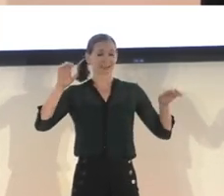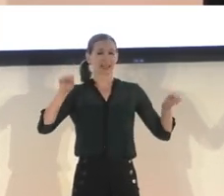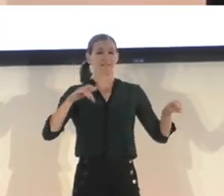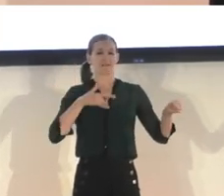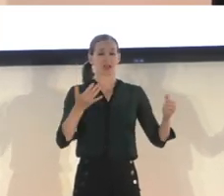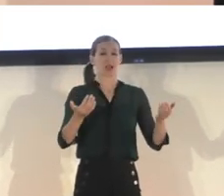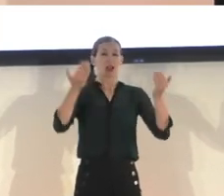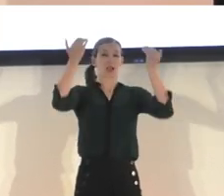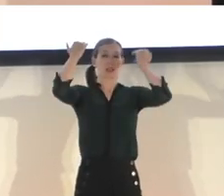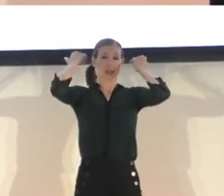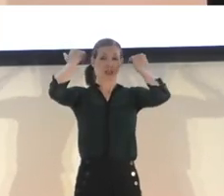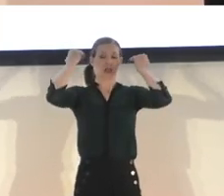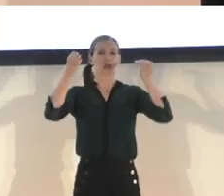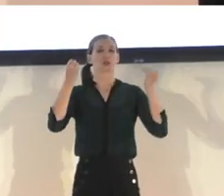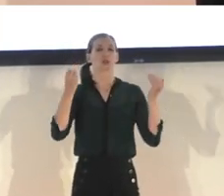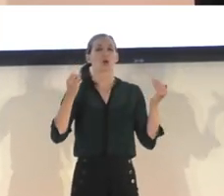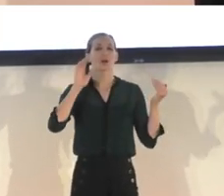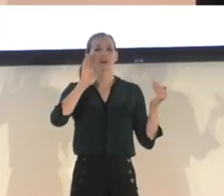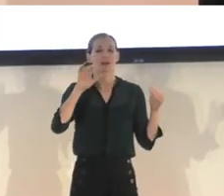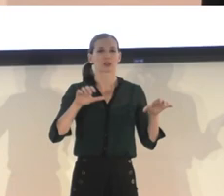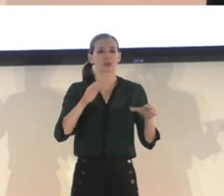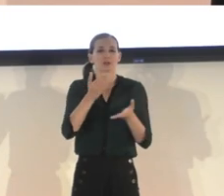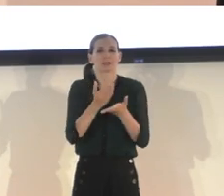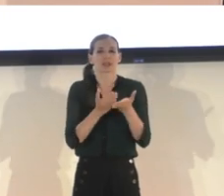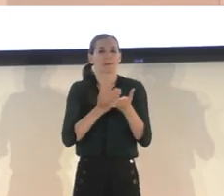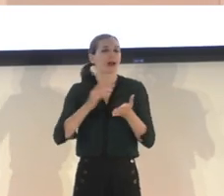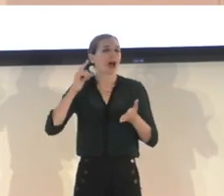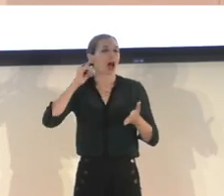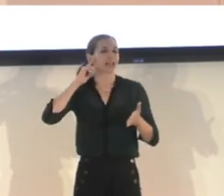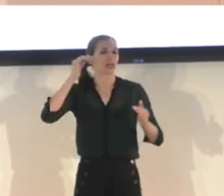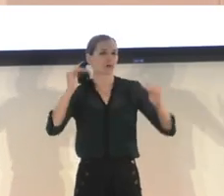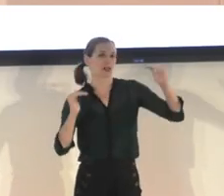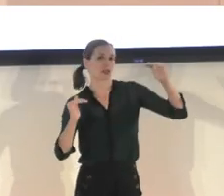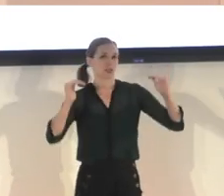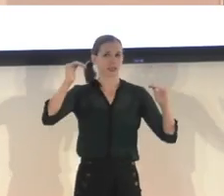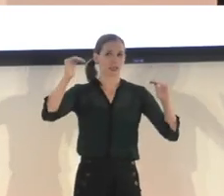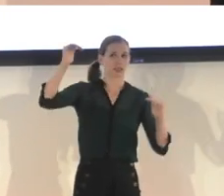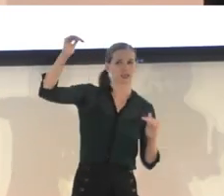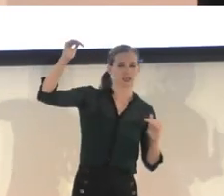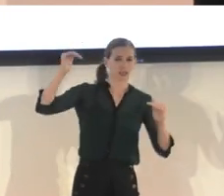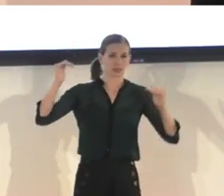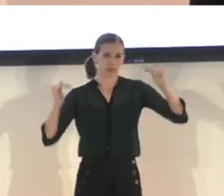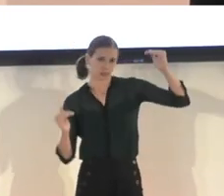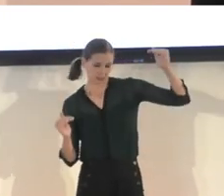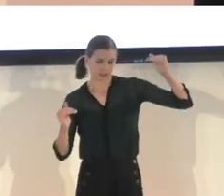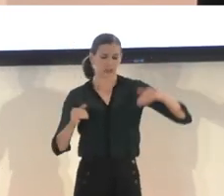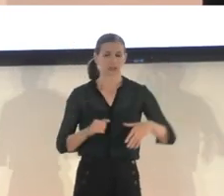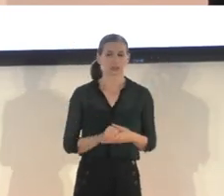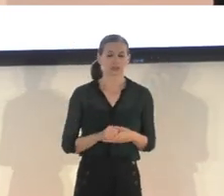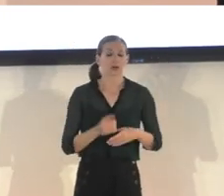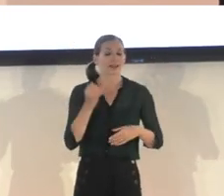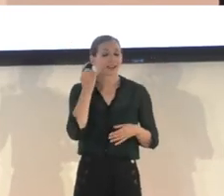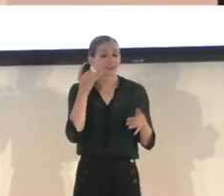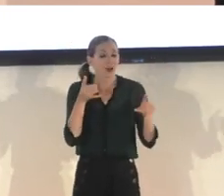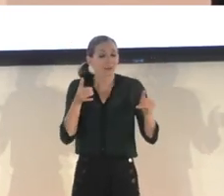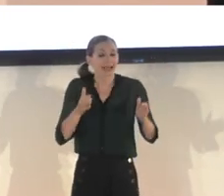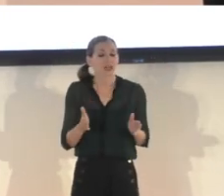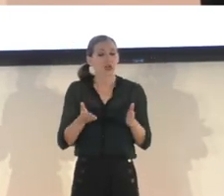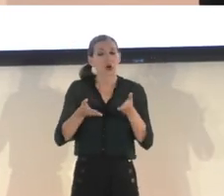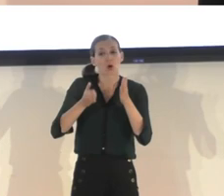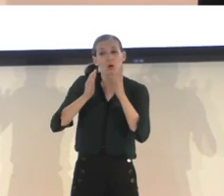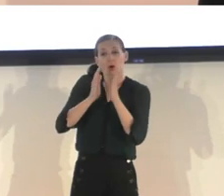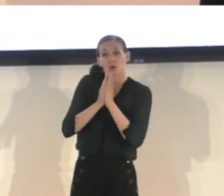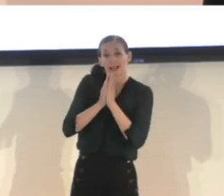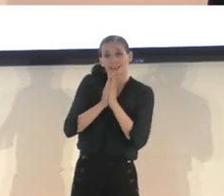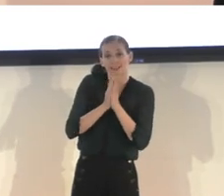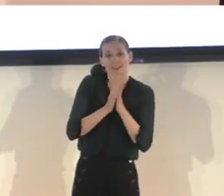So we do some audio ducking there. Yeah, when the player requests audio, text-to